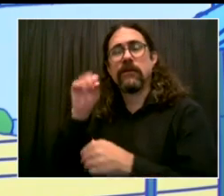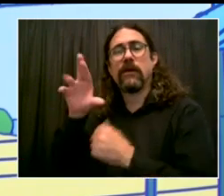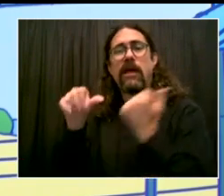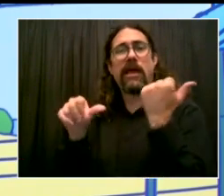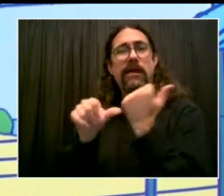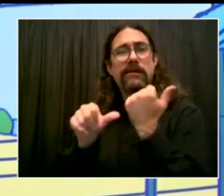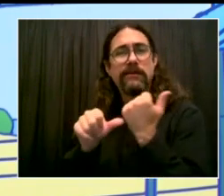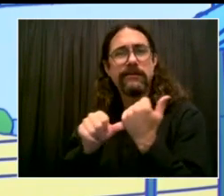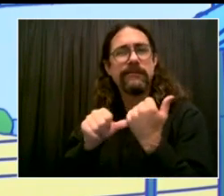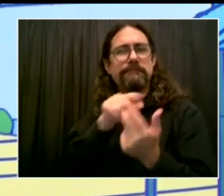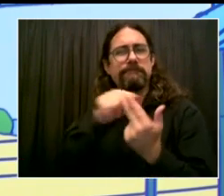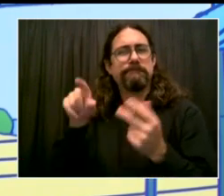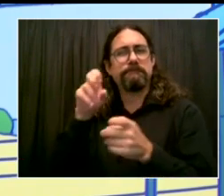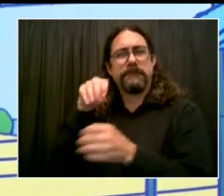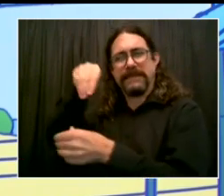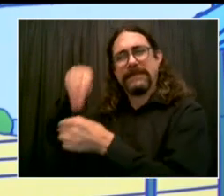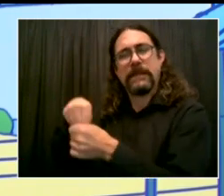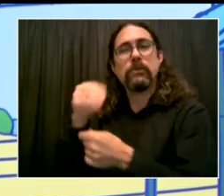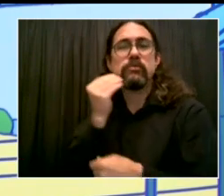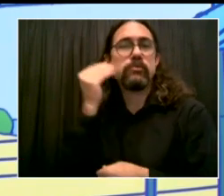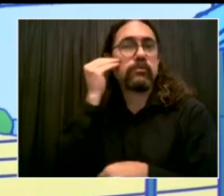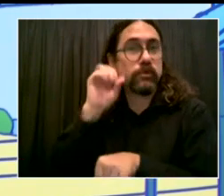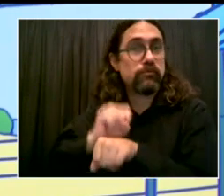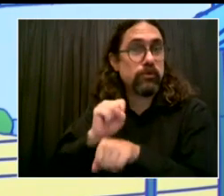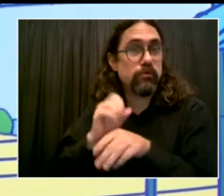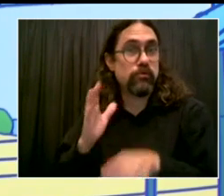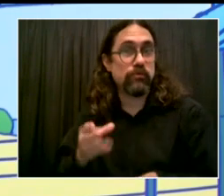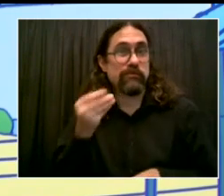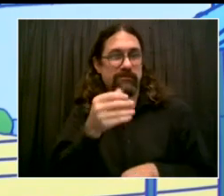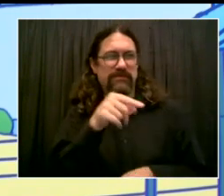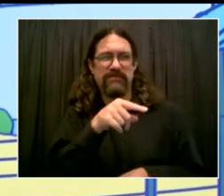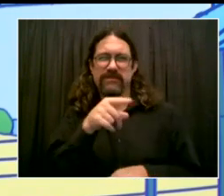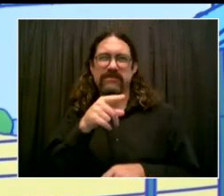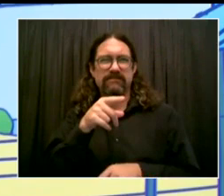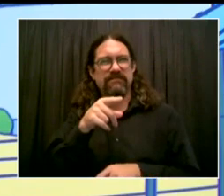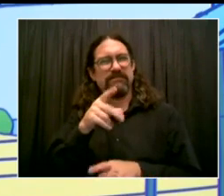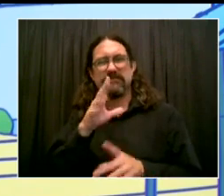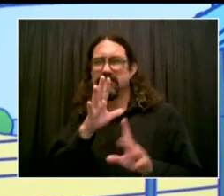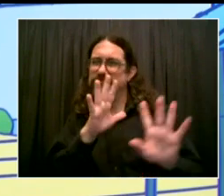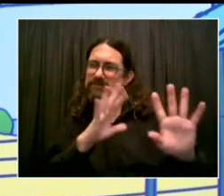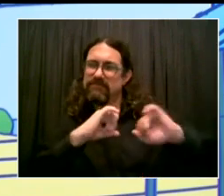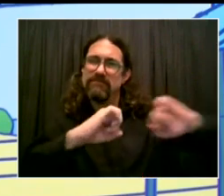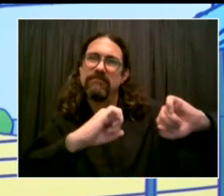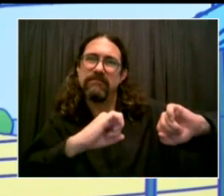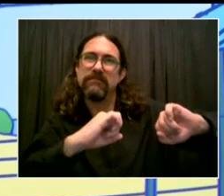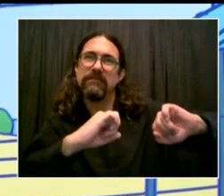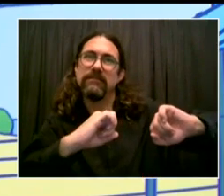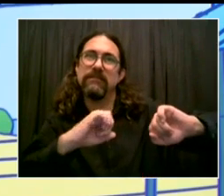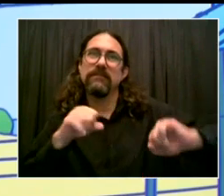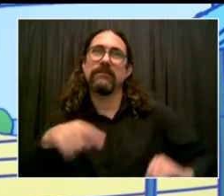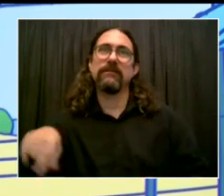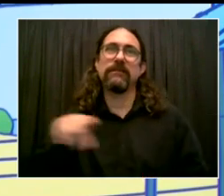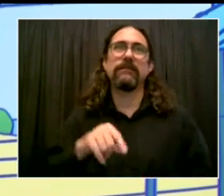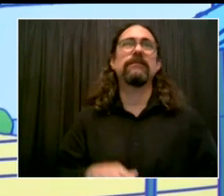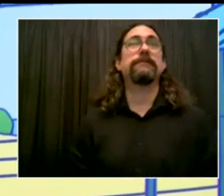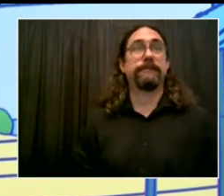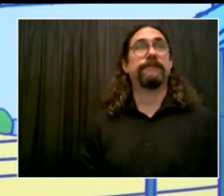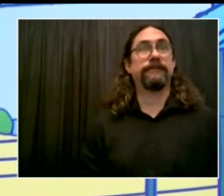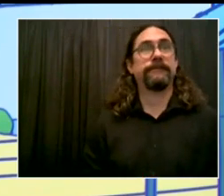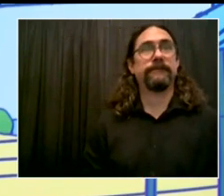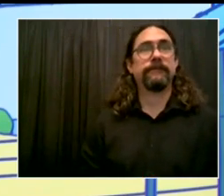years, not only here but around the country, co-founder and executive director of the National Domestic Workers